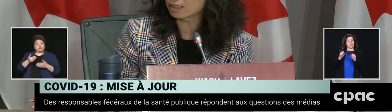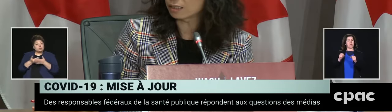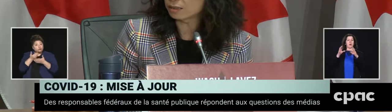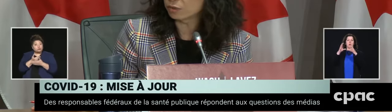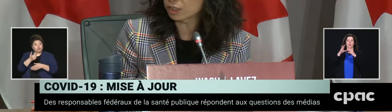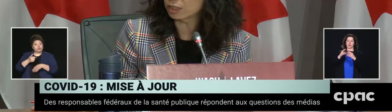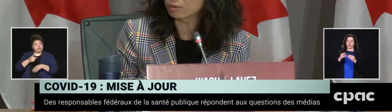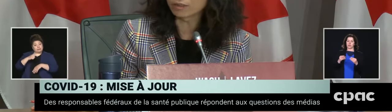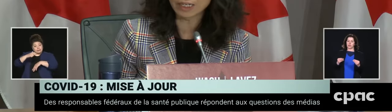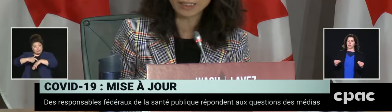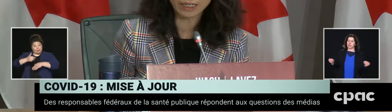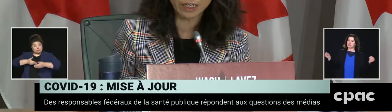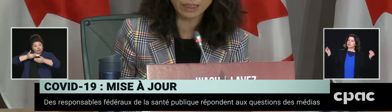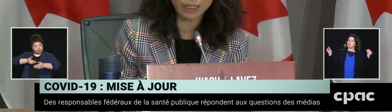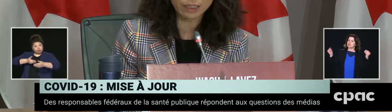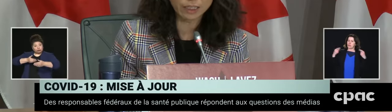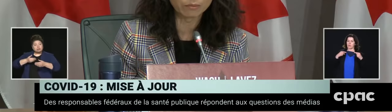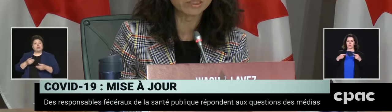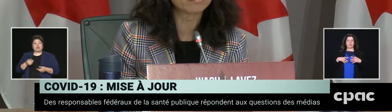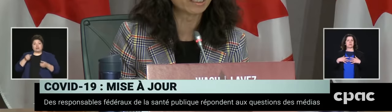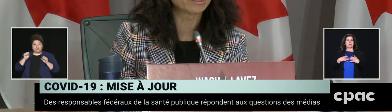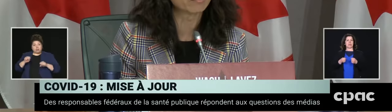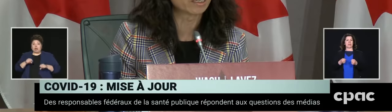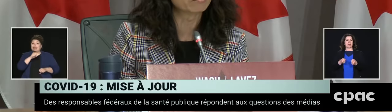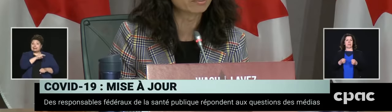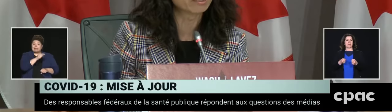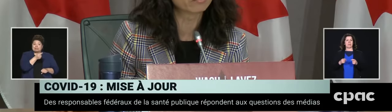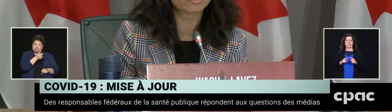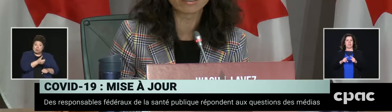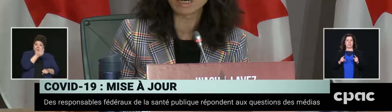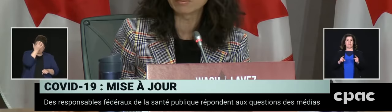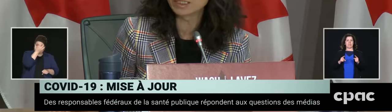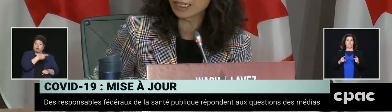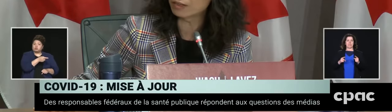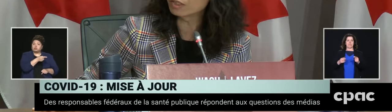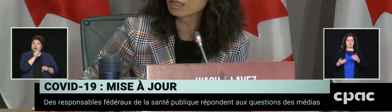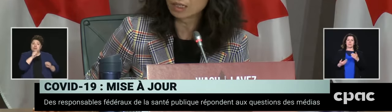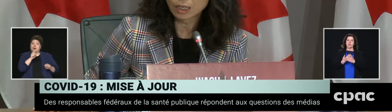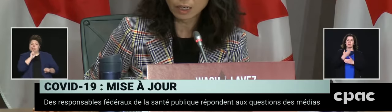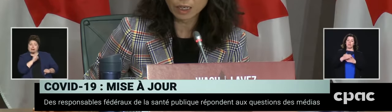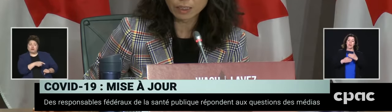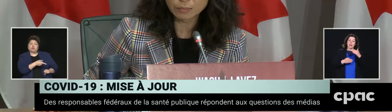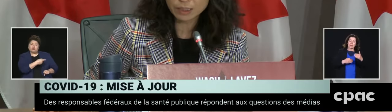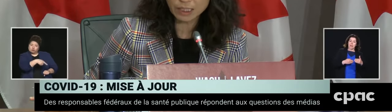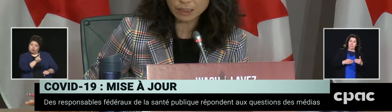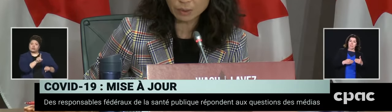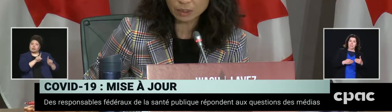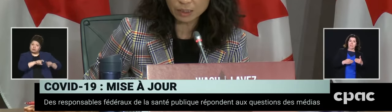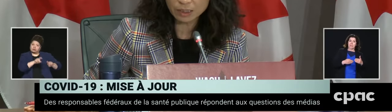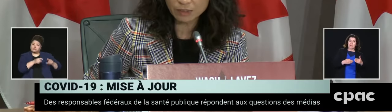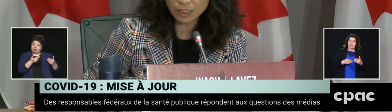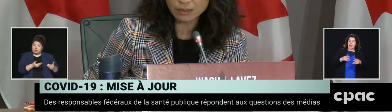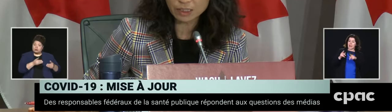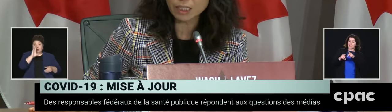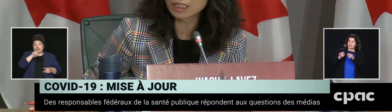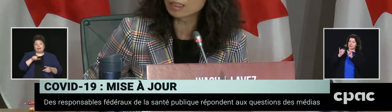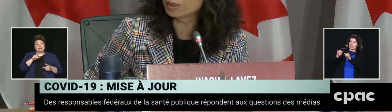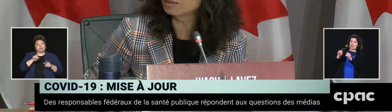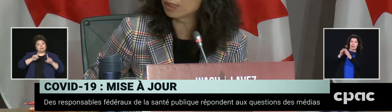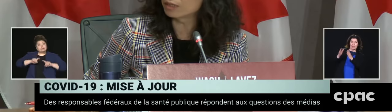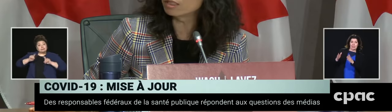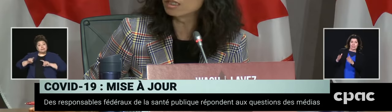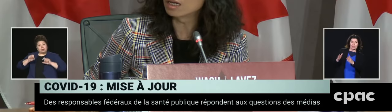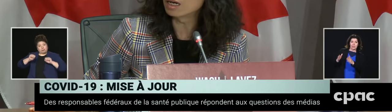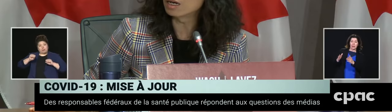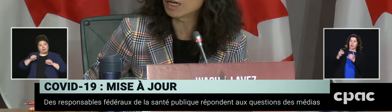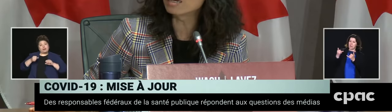to get tested, for example. That's how I think the numbers might go up, but it will go up and down. The percent positive tells us a little